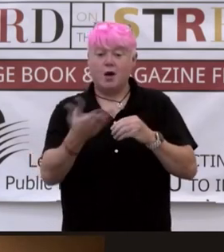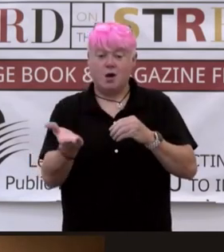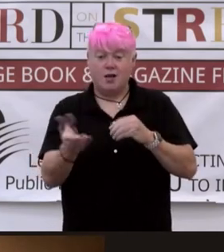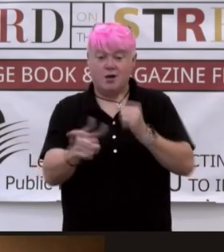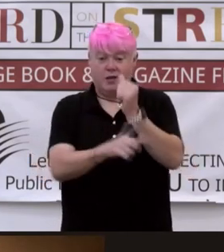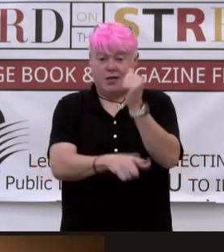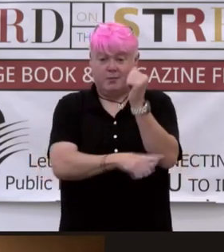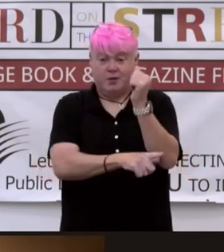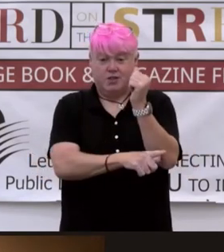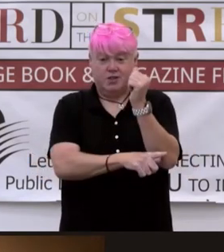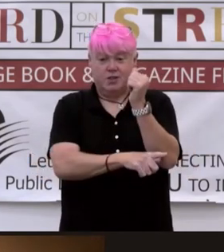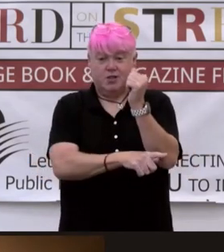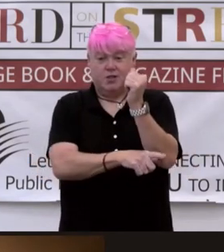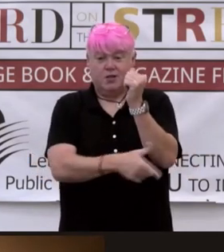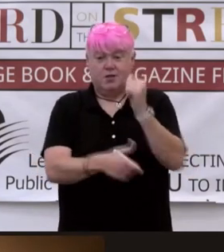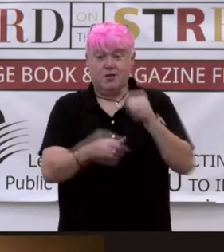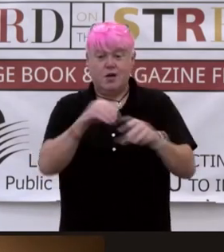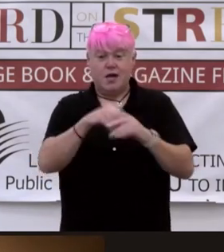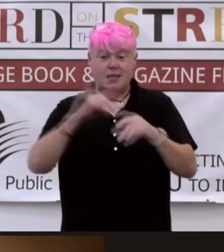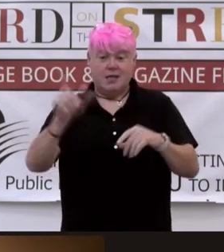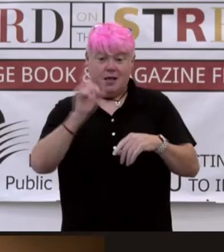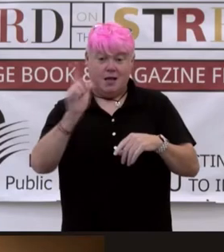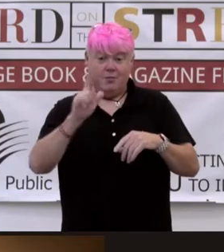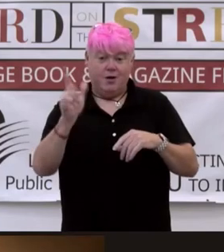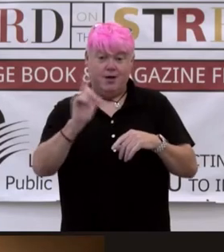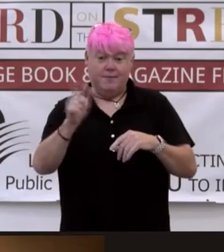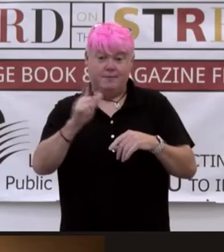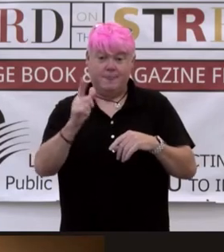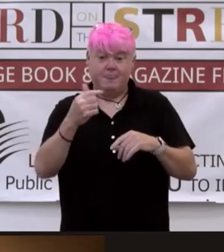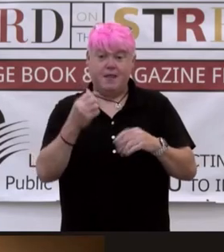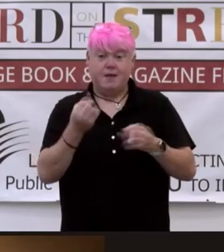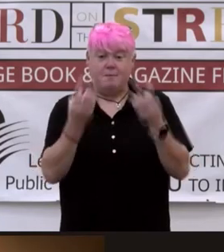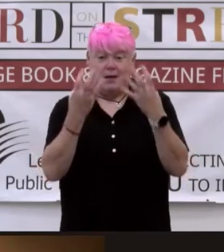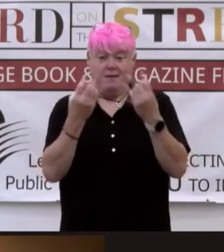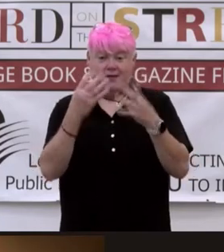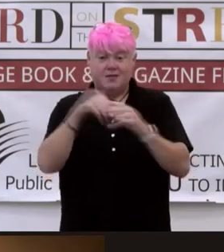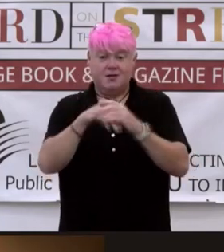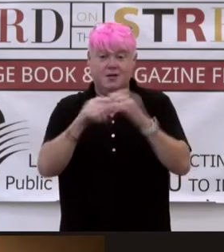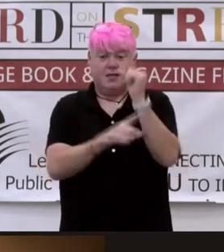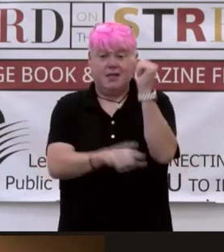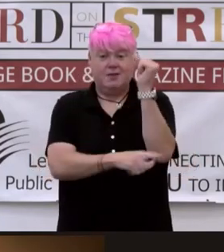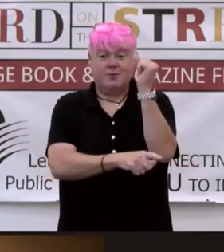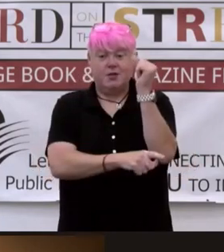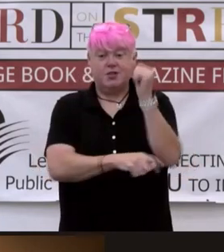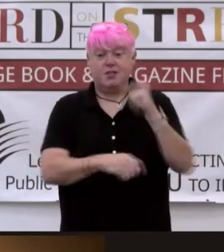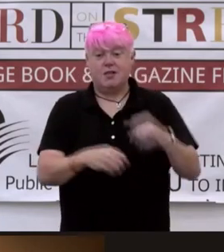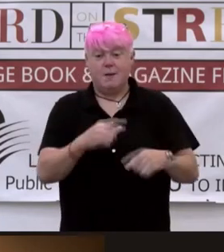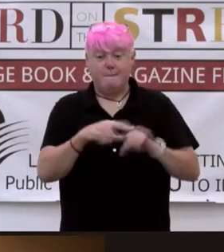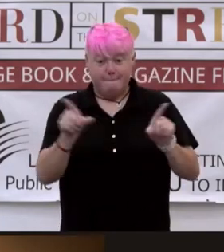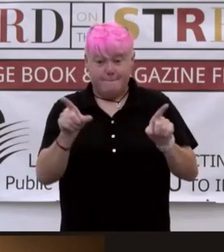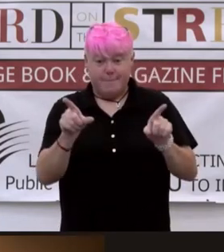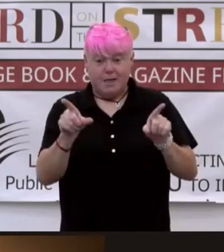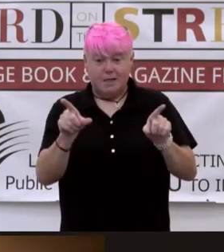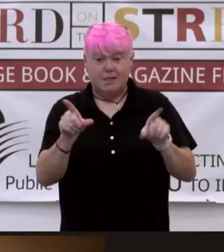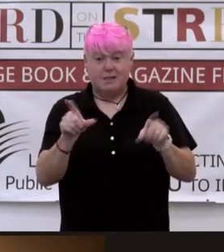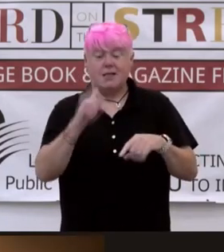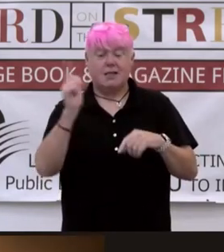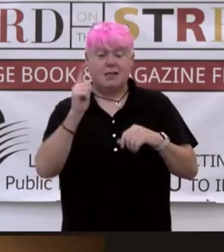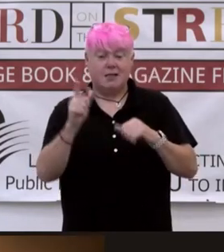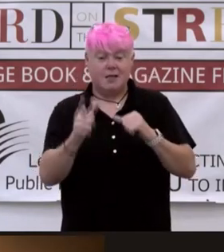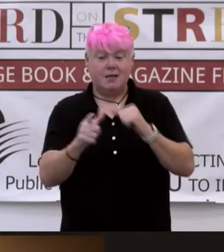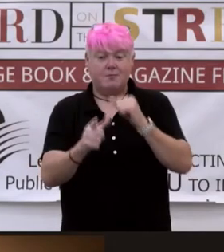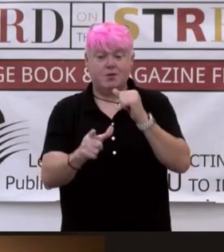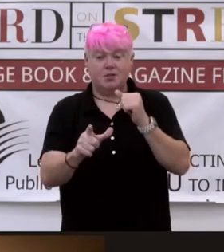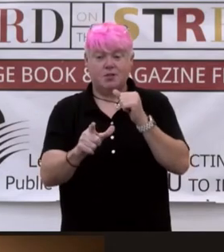We aren't at the Lethbridge Public Library, all of us, many of us are in Lethbridge, some of us will be elsewhere, but the Lethbridge Public Library in Lethbridge